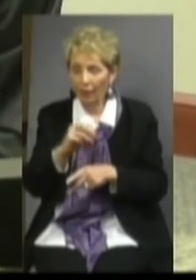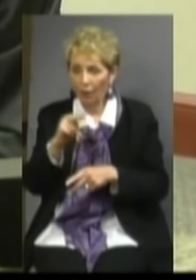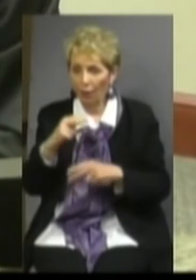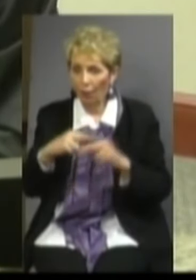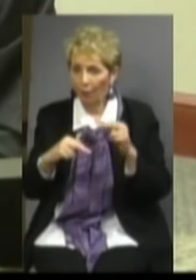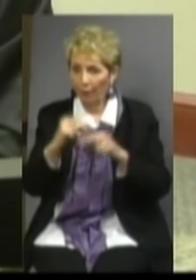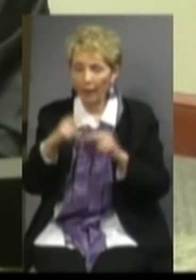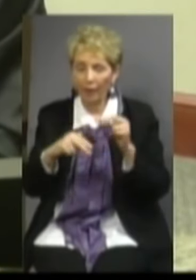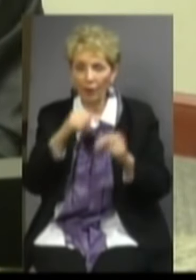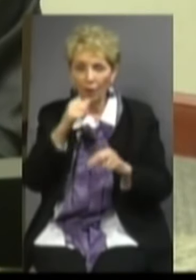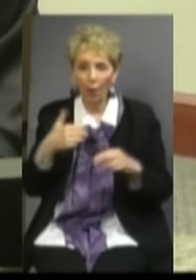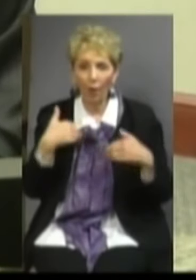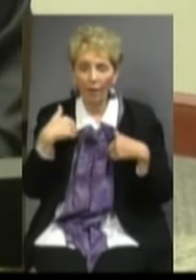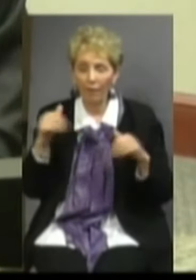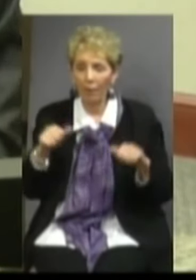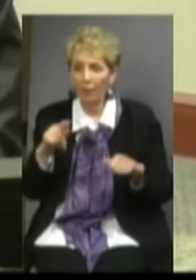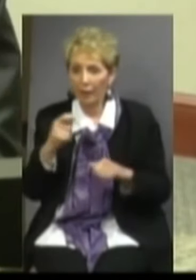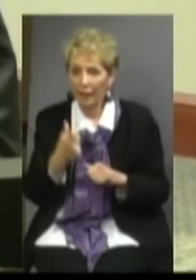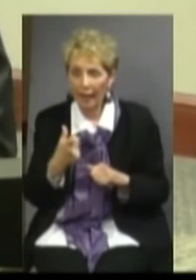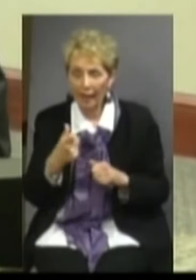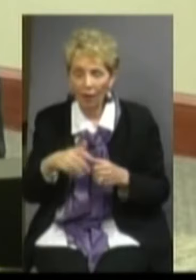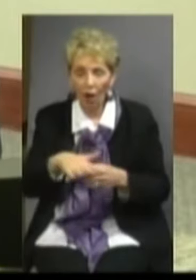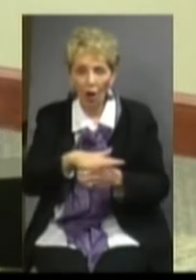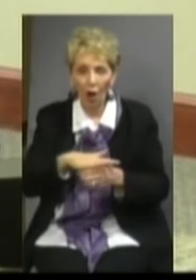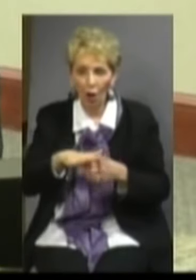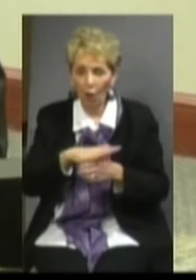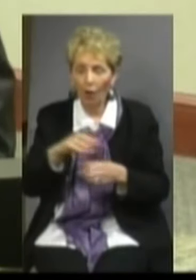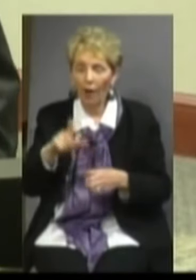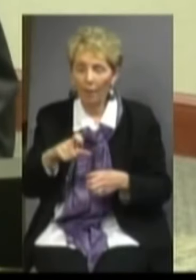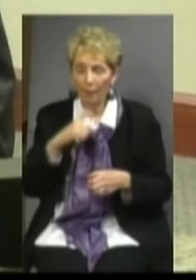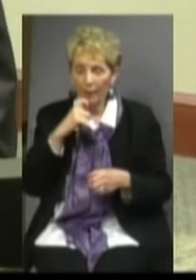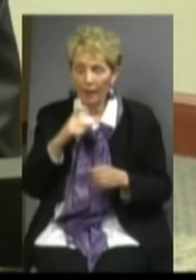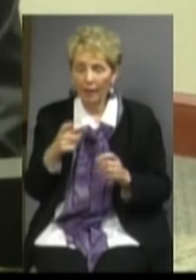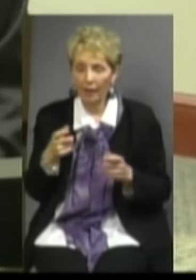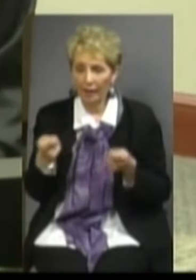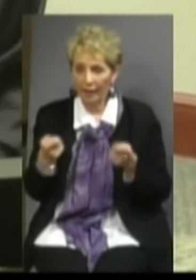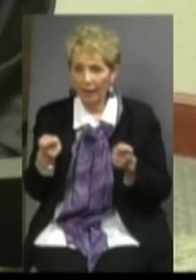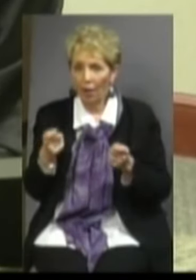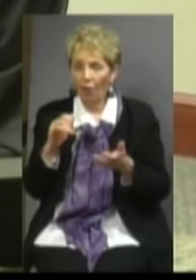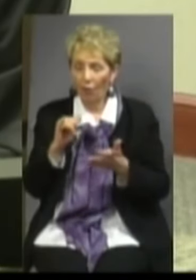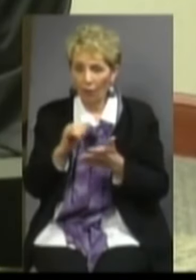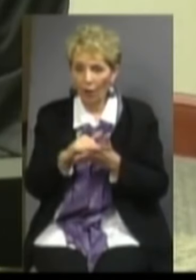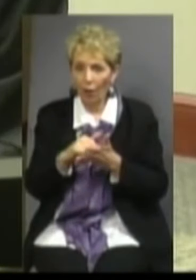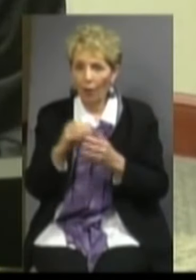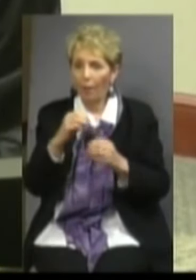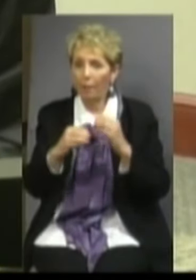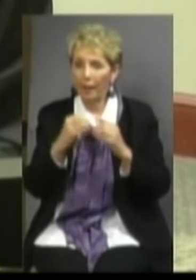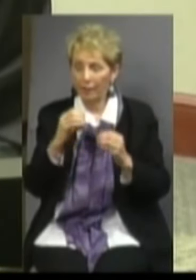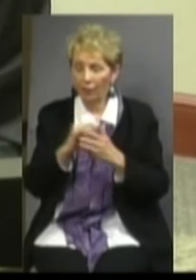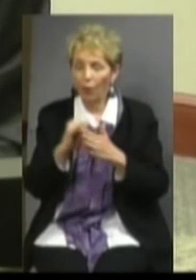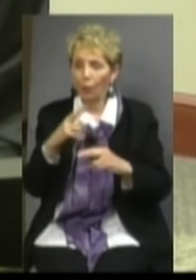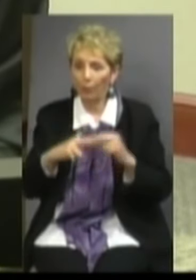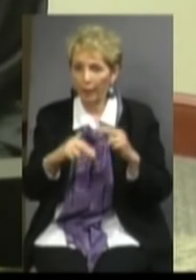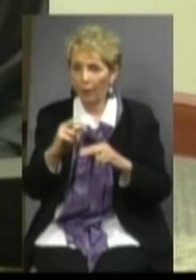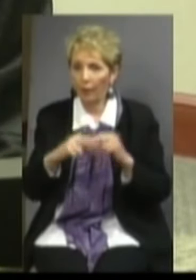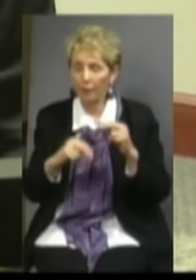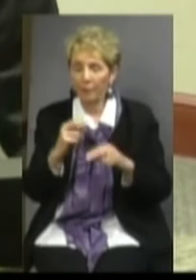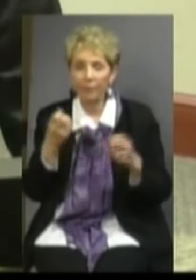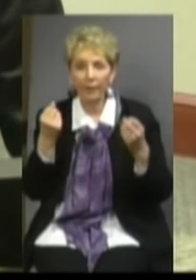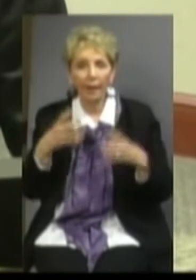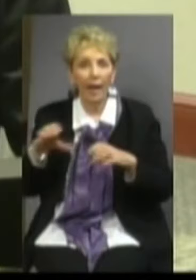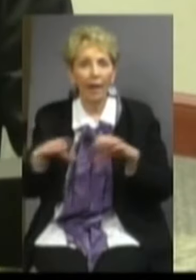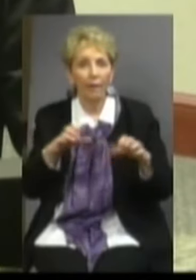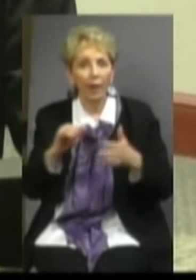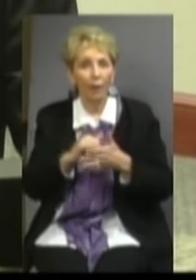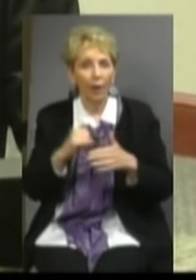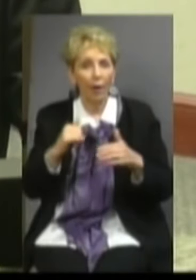not have the ability to tax the local authorities, so they will be handling the maintenance of those buildings. Many activities